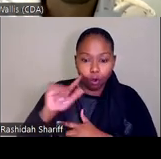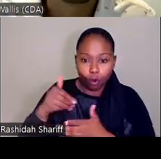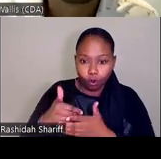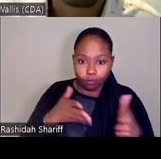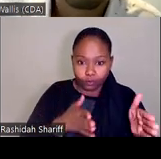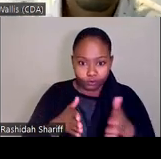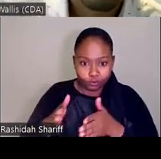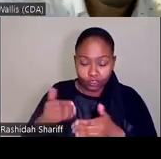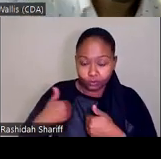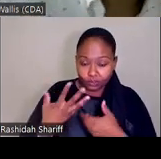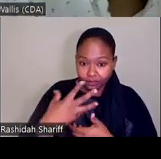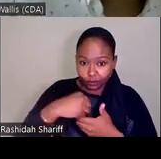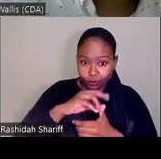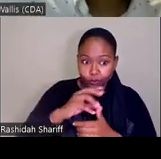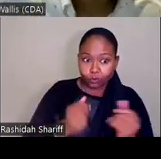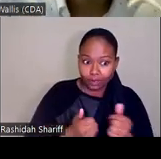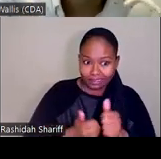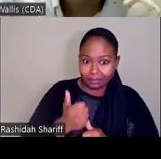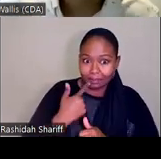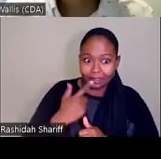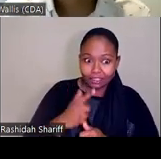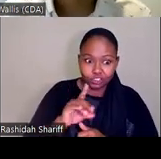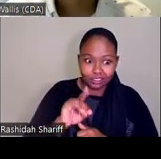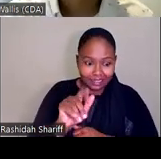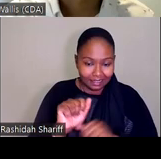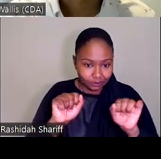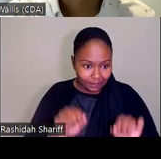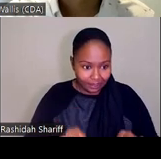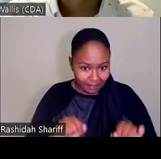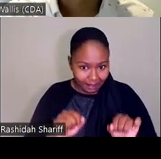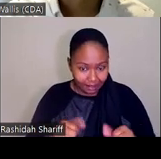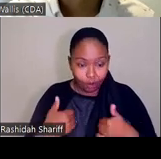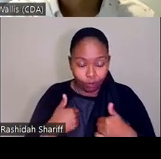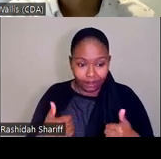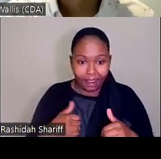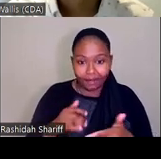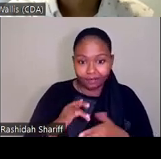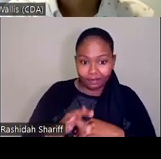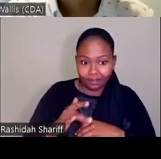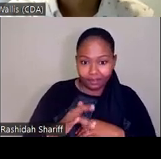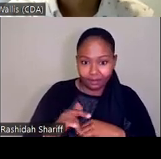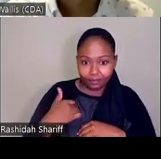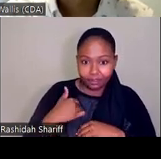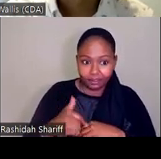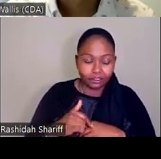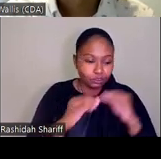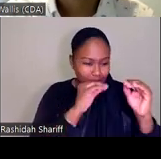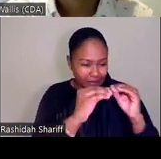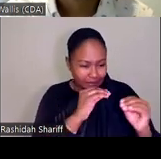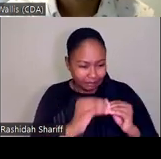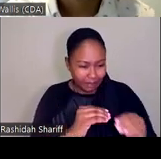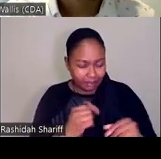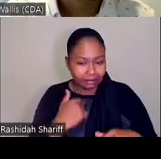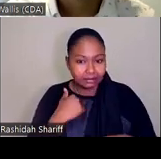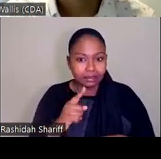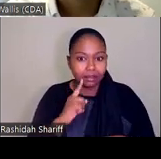do try to include as much data as we can. So our current format does give the user the ability to customize the visualization with the data they find useful. So